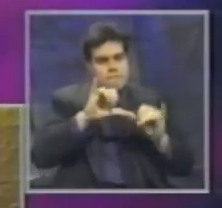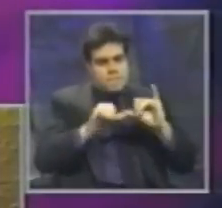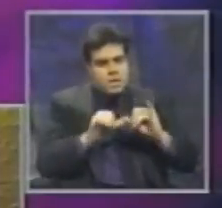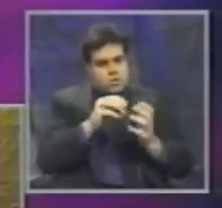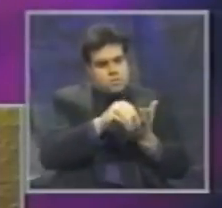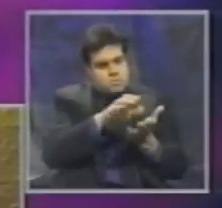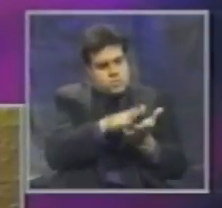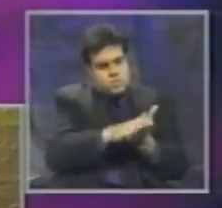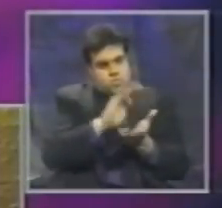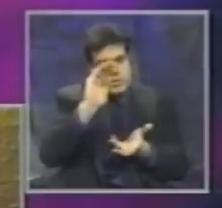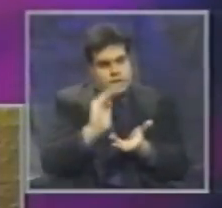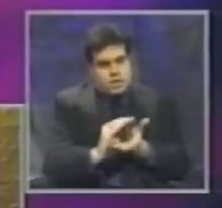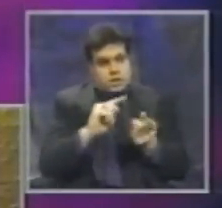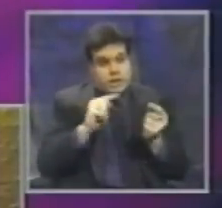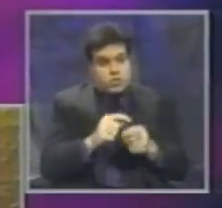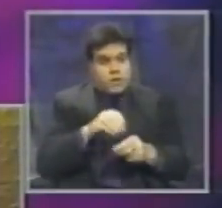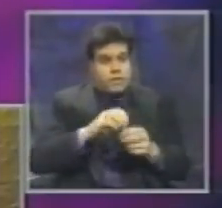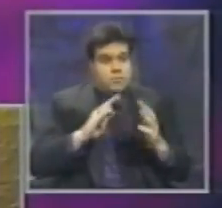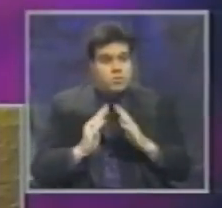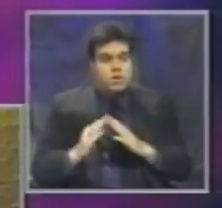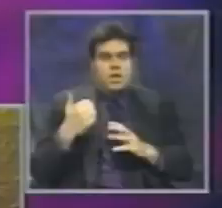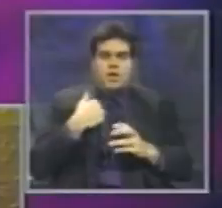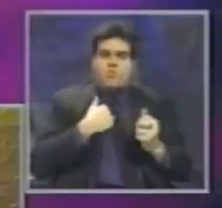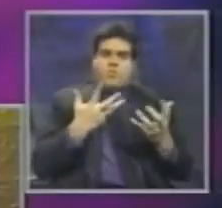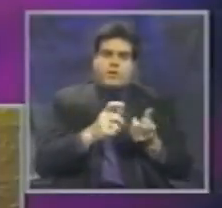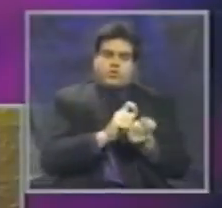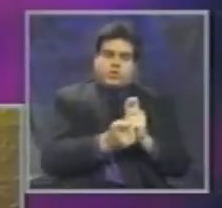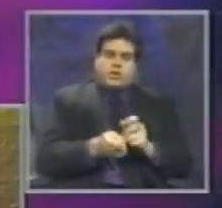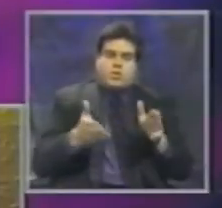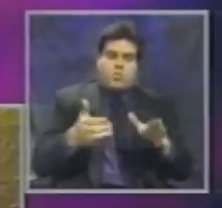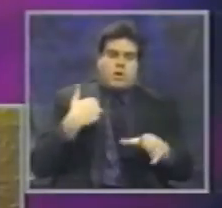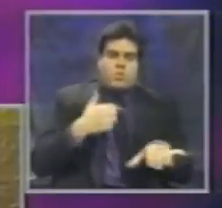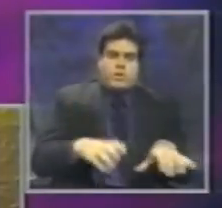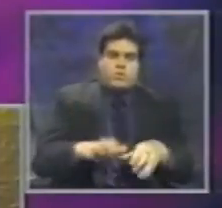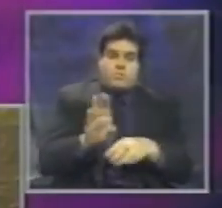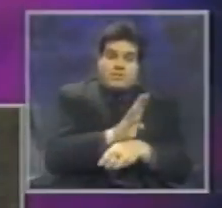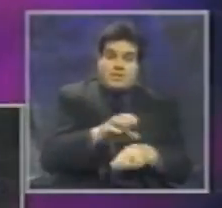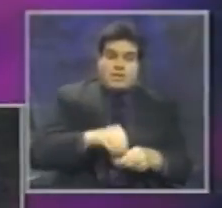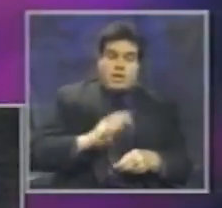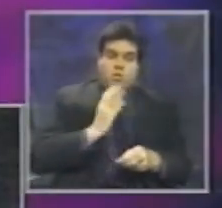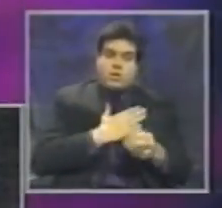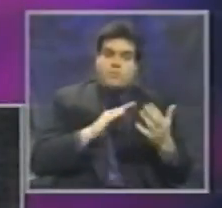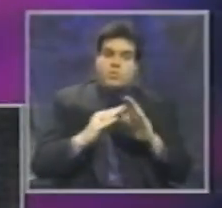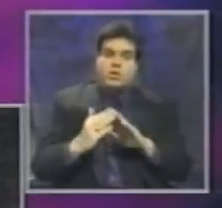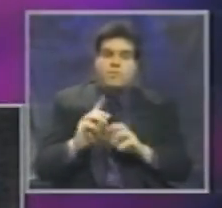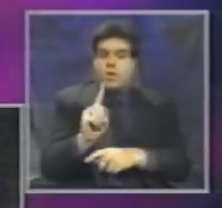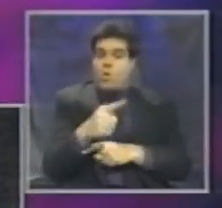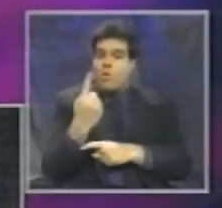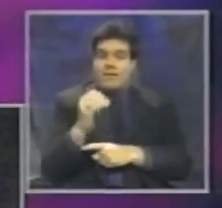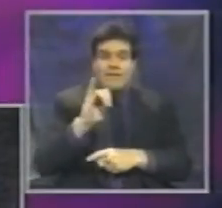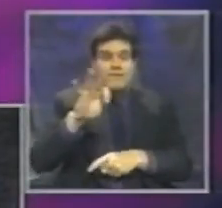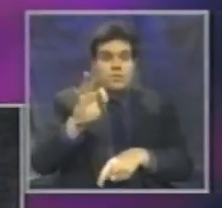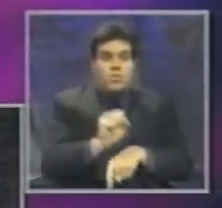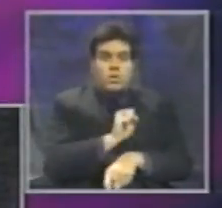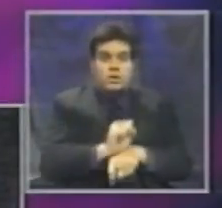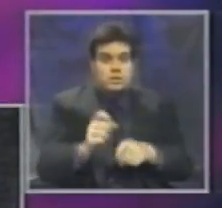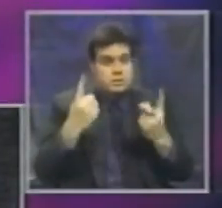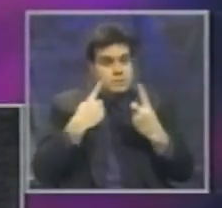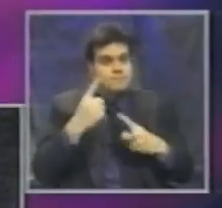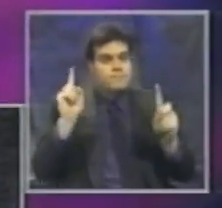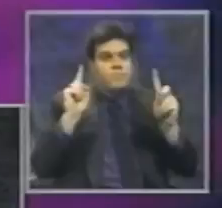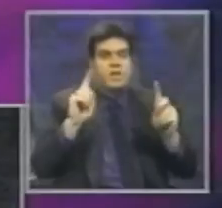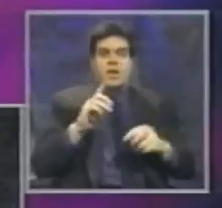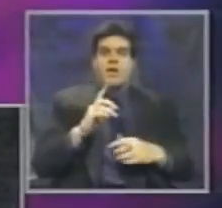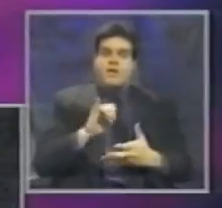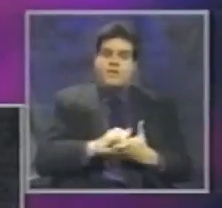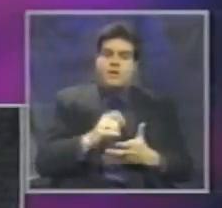in injury in the community. We want to change the way we do business in our community, but only if it works. The interventions that